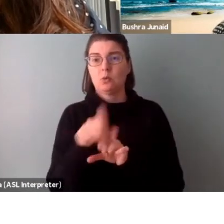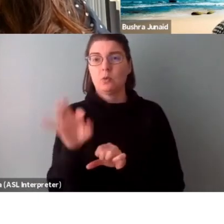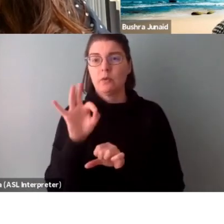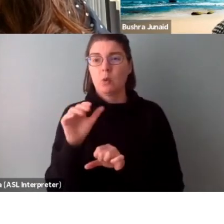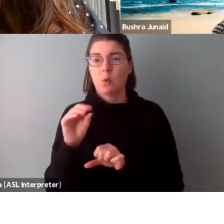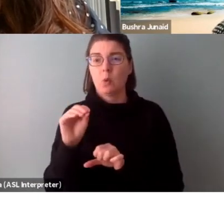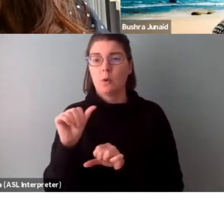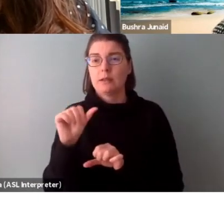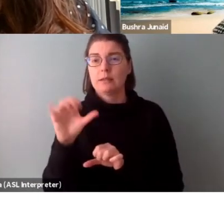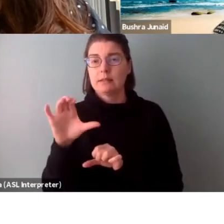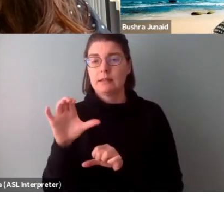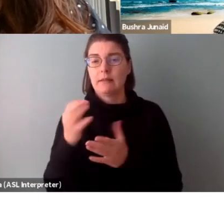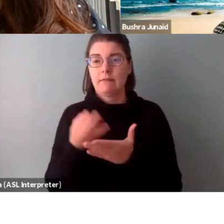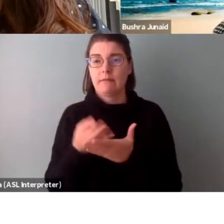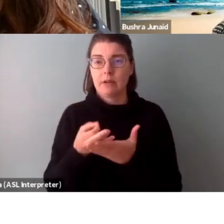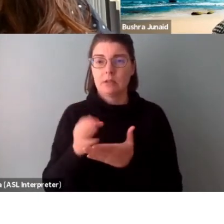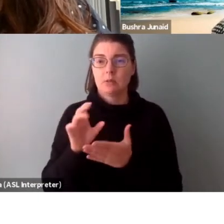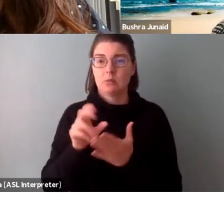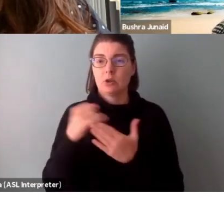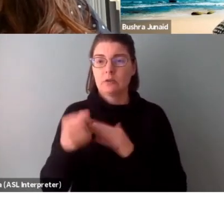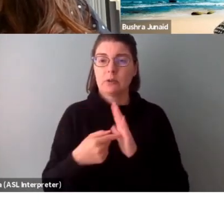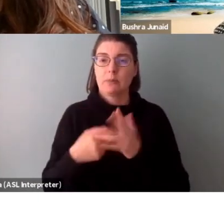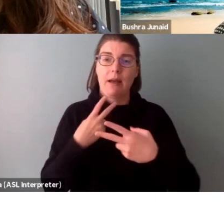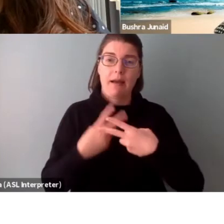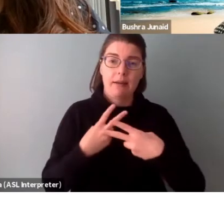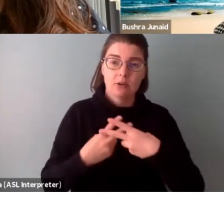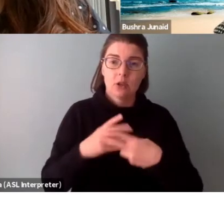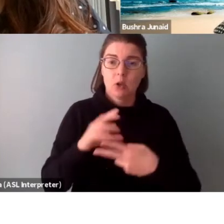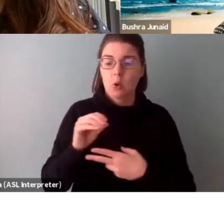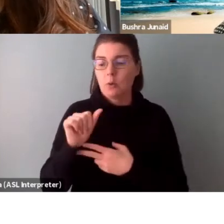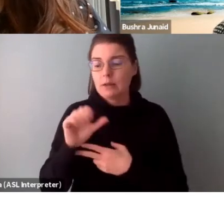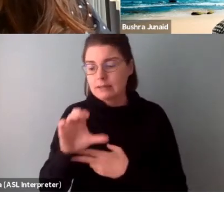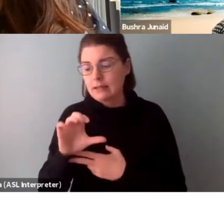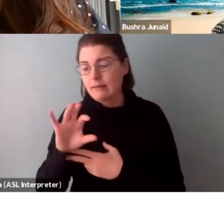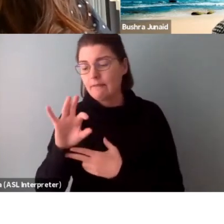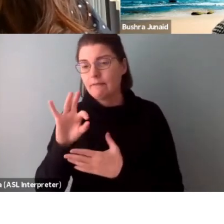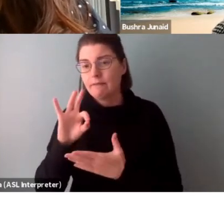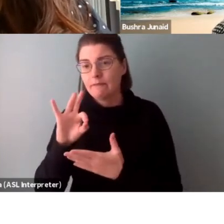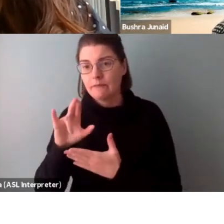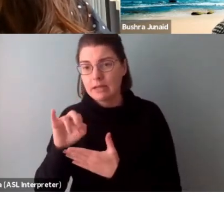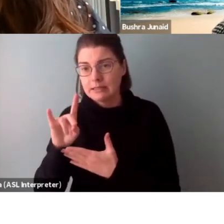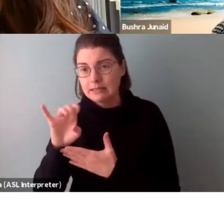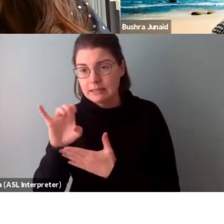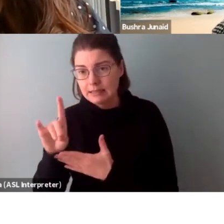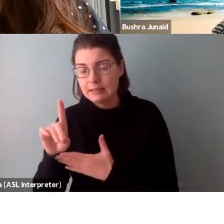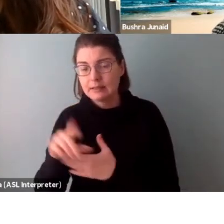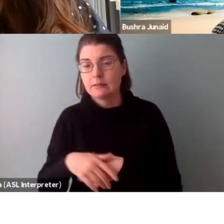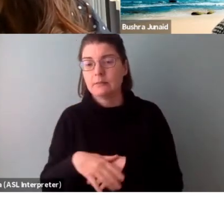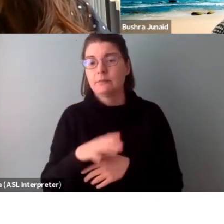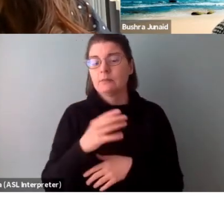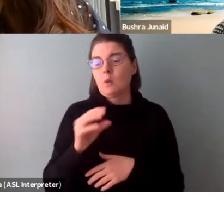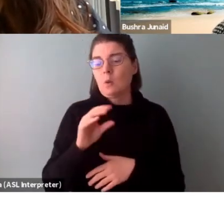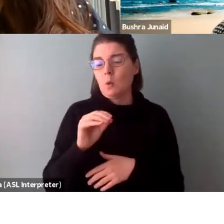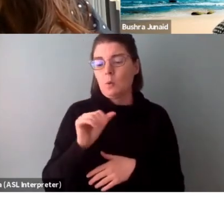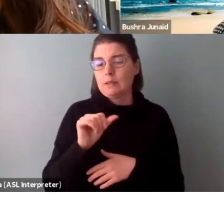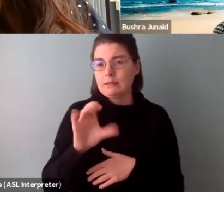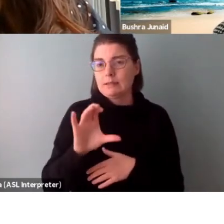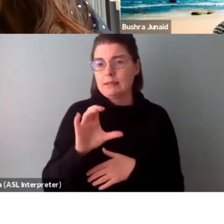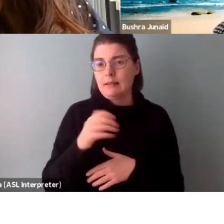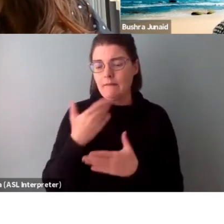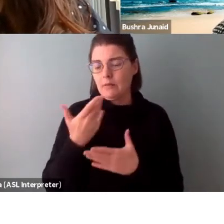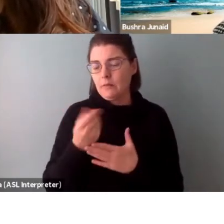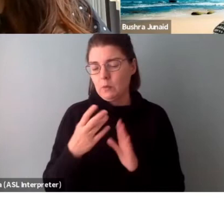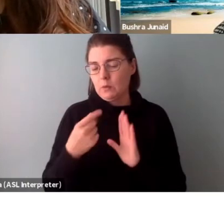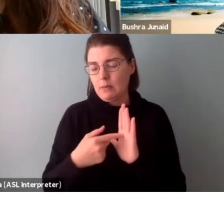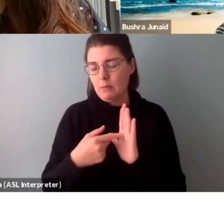funded projects by looking up hashtags like hashtag OAC funded. And the OAC has a few examples of funded projects and